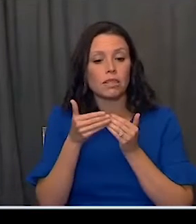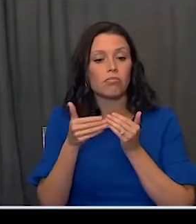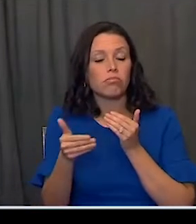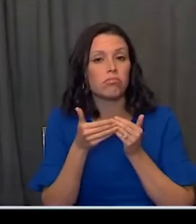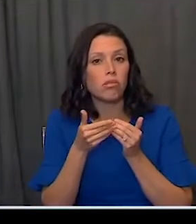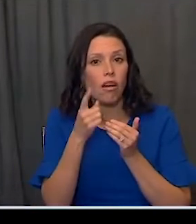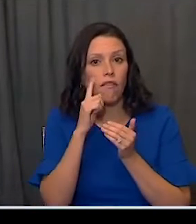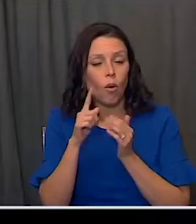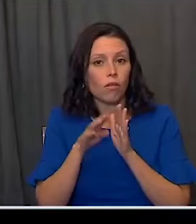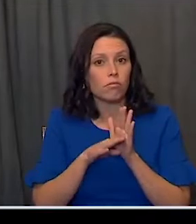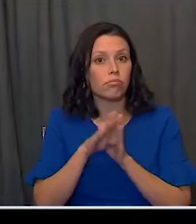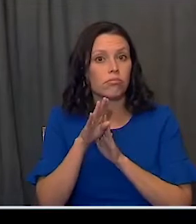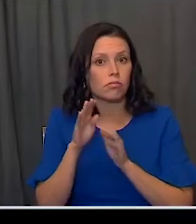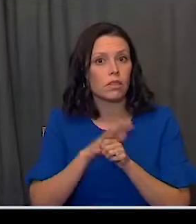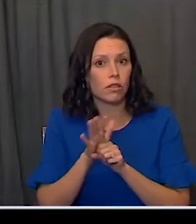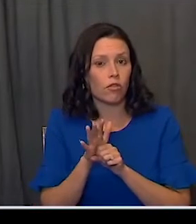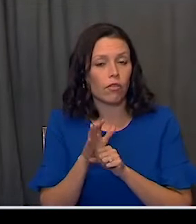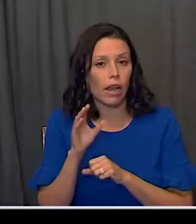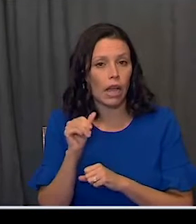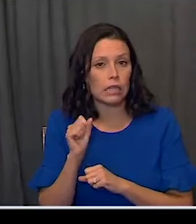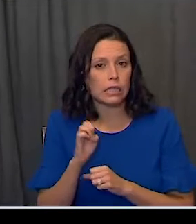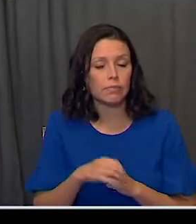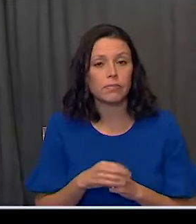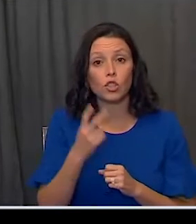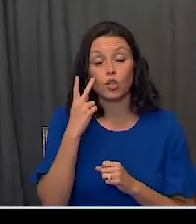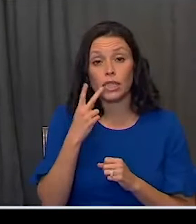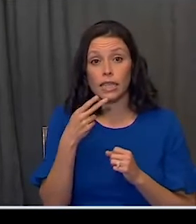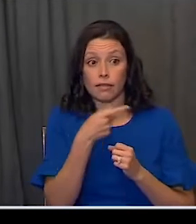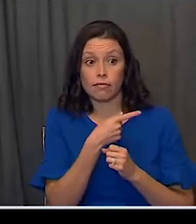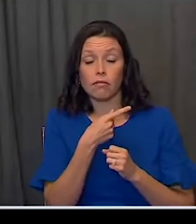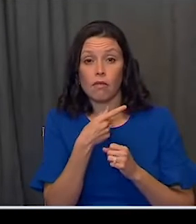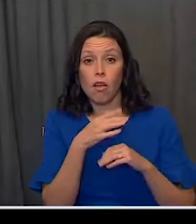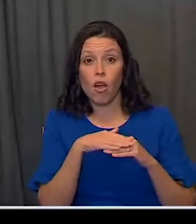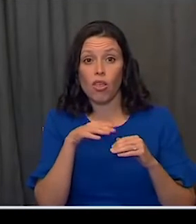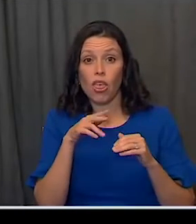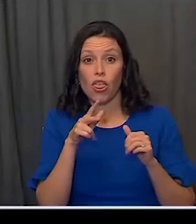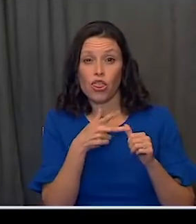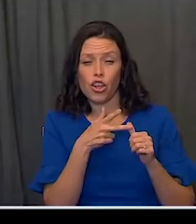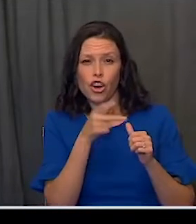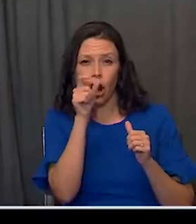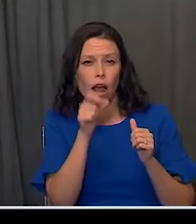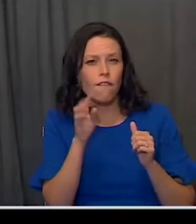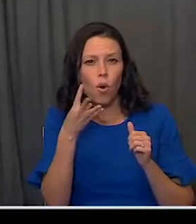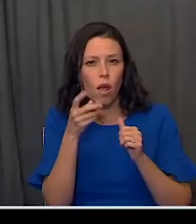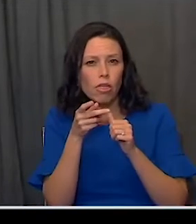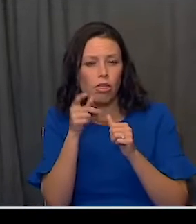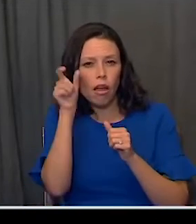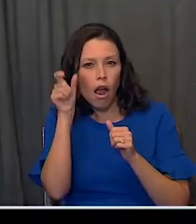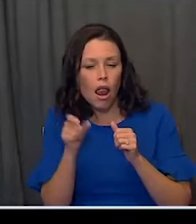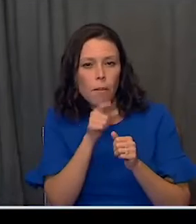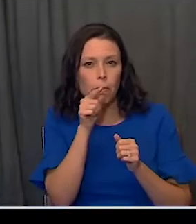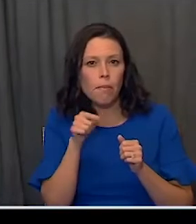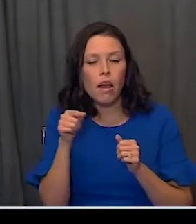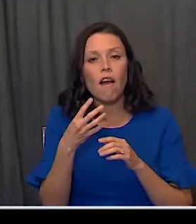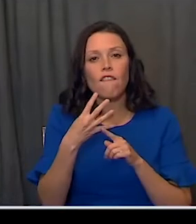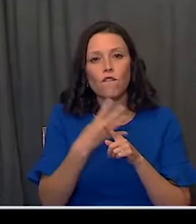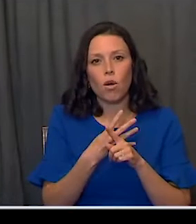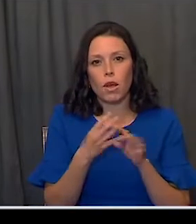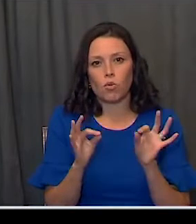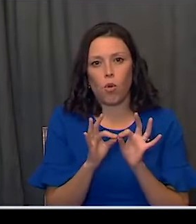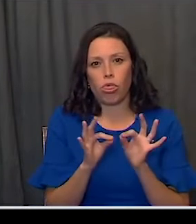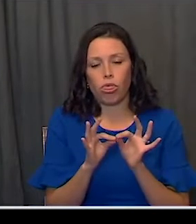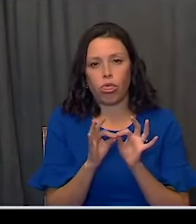from the current caseload. As you can see behind me around the third column or fourth column, we have four months of surge capability